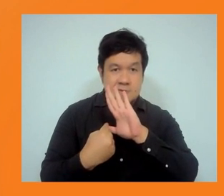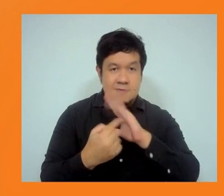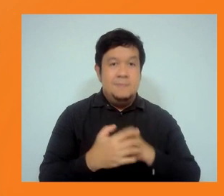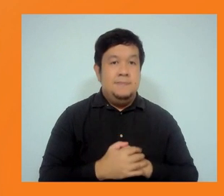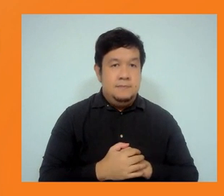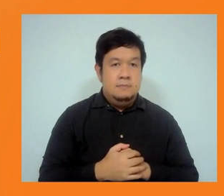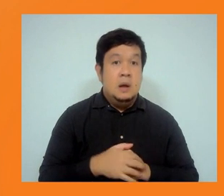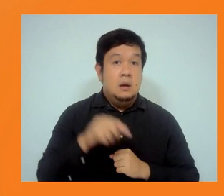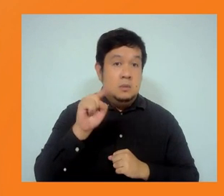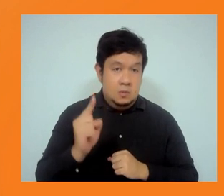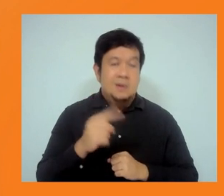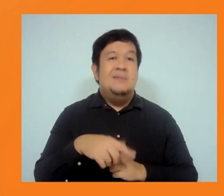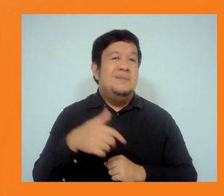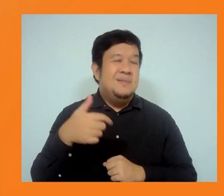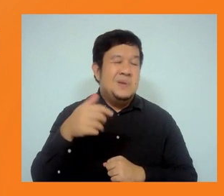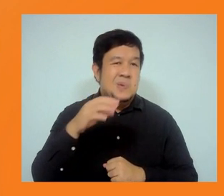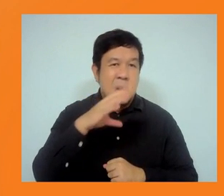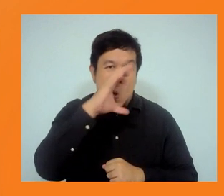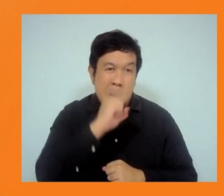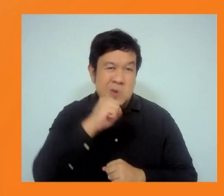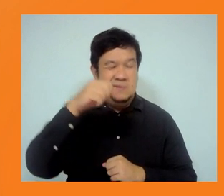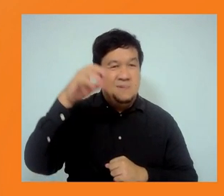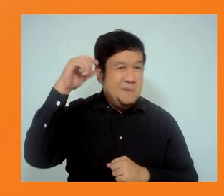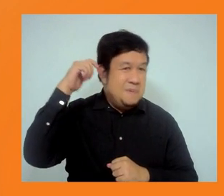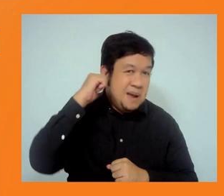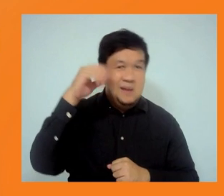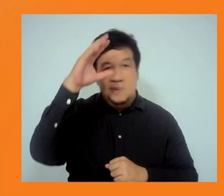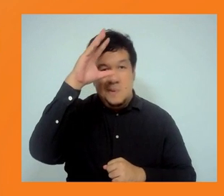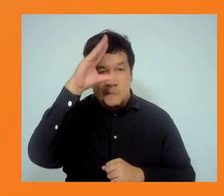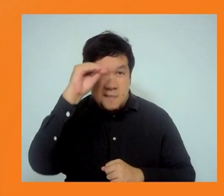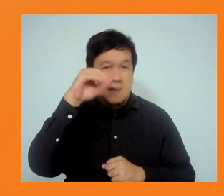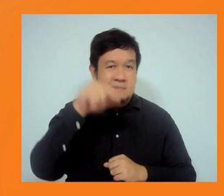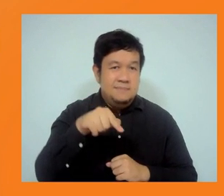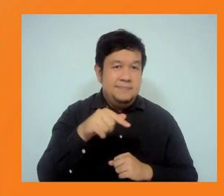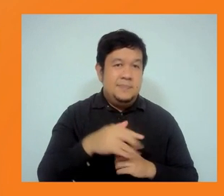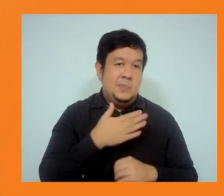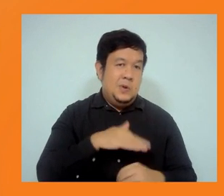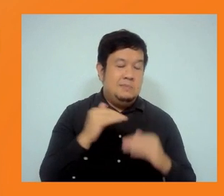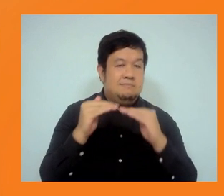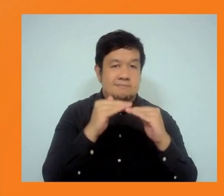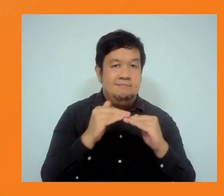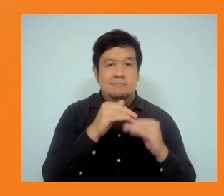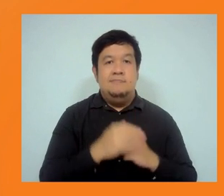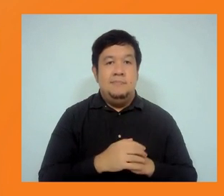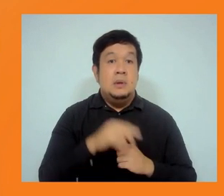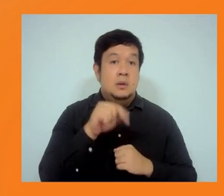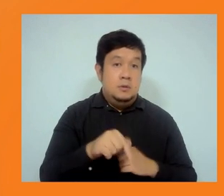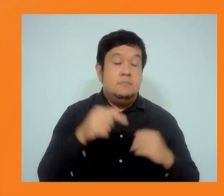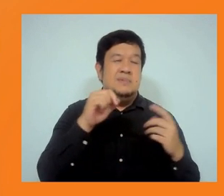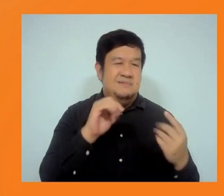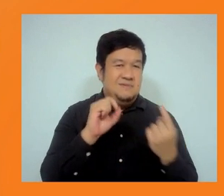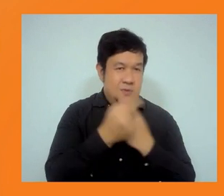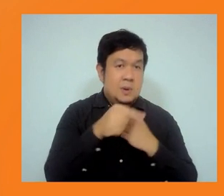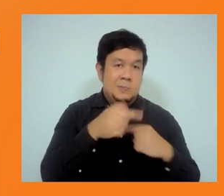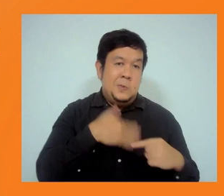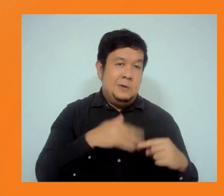Third, and as part of this increased focus on social issues, ADB will be adding a new standard on labour and